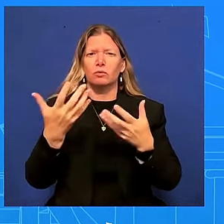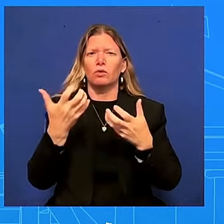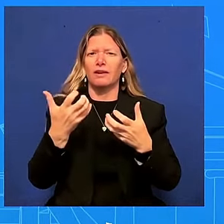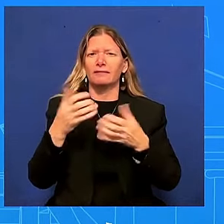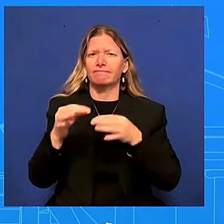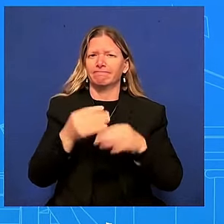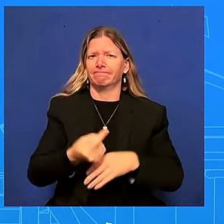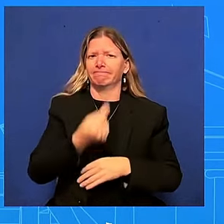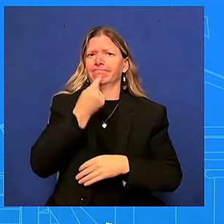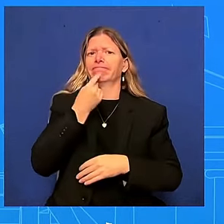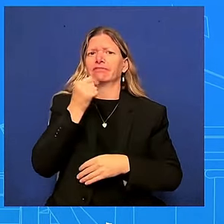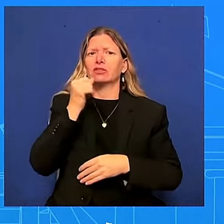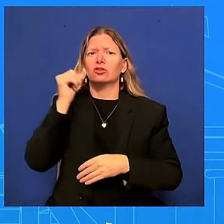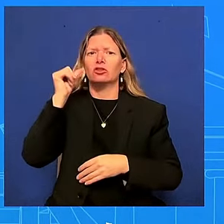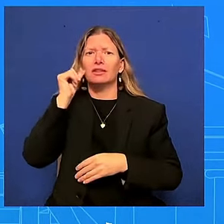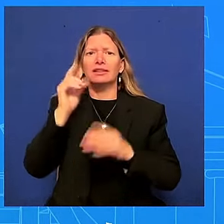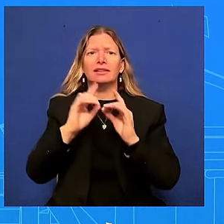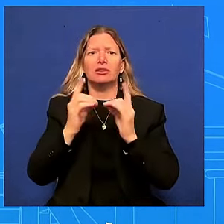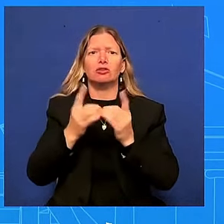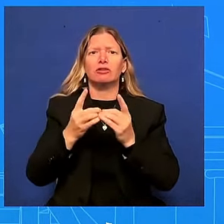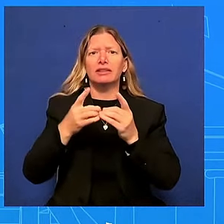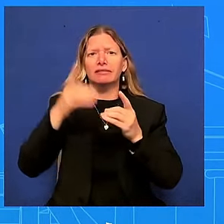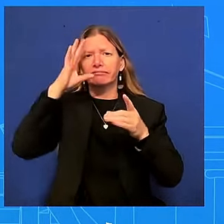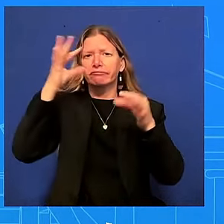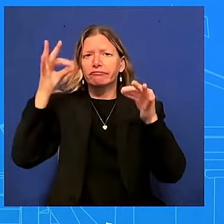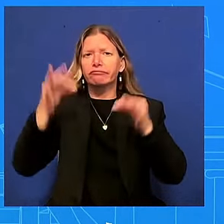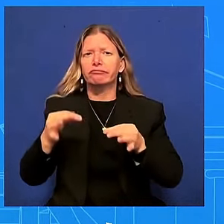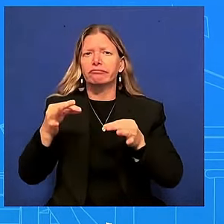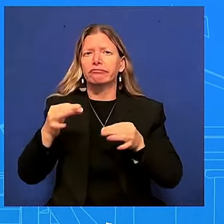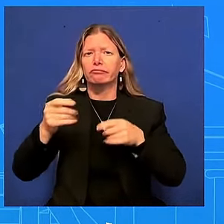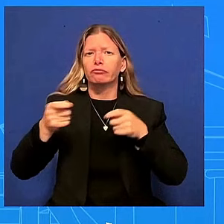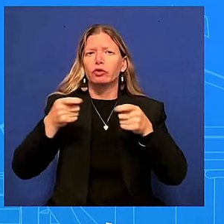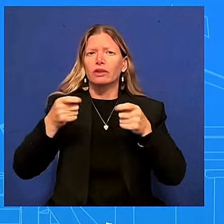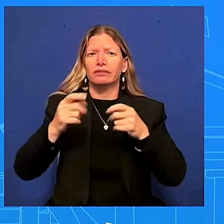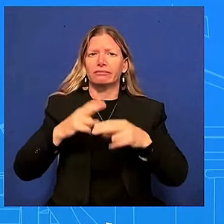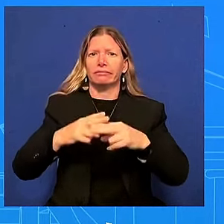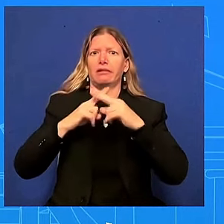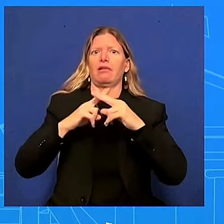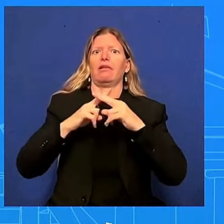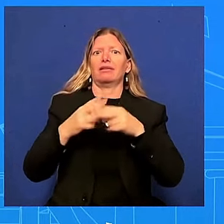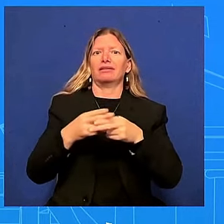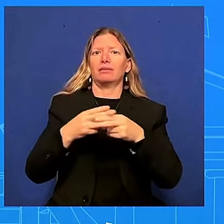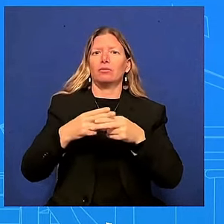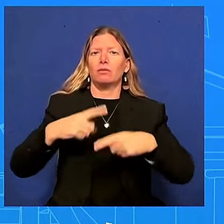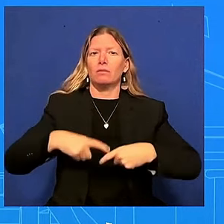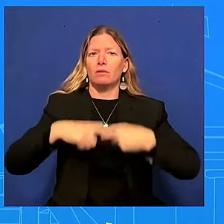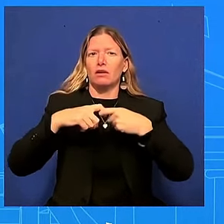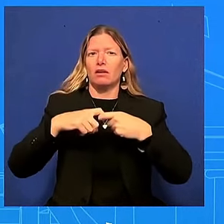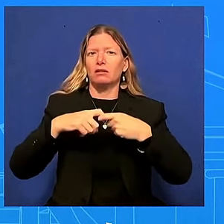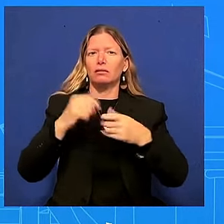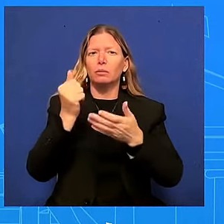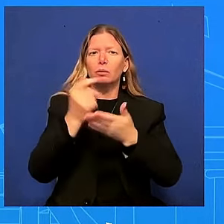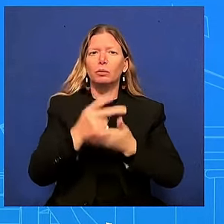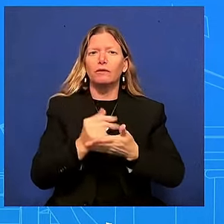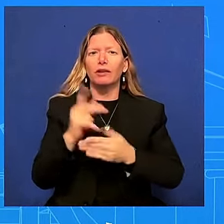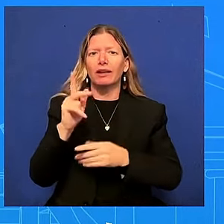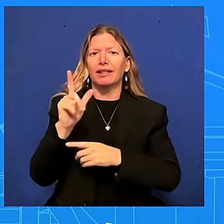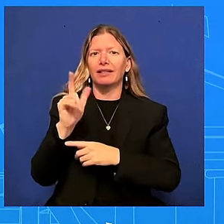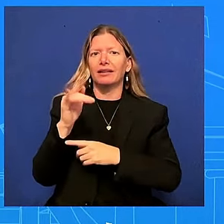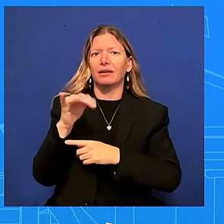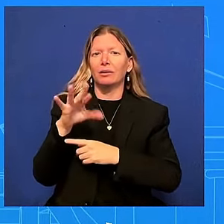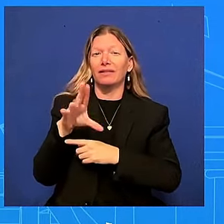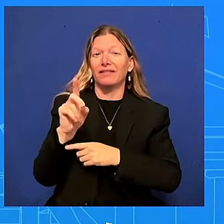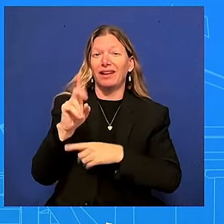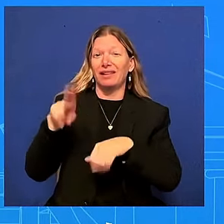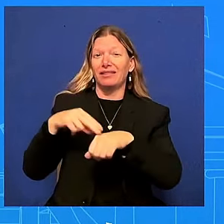gas exports while congressional republicans and their allies continue to deny the very existence of